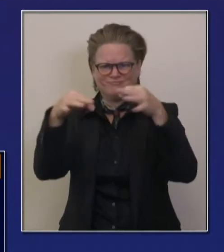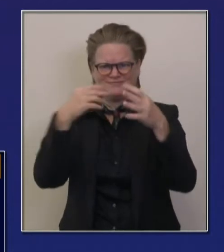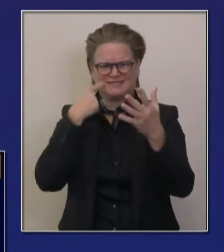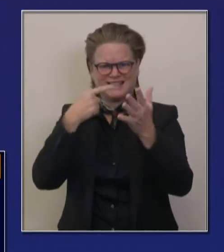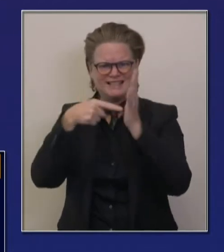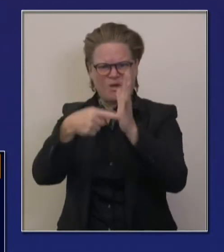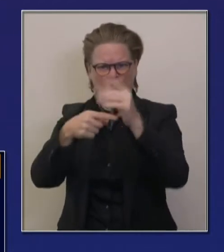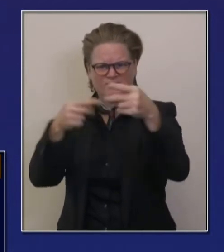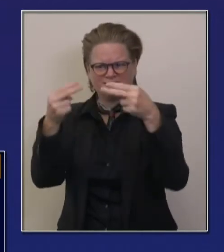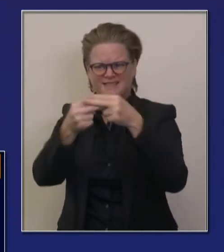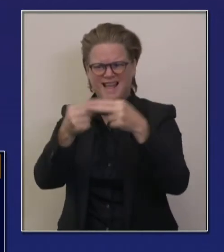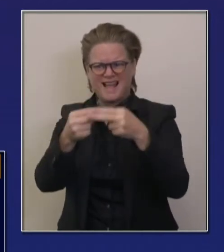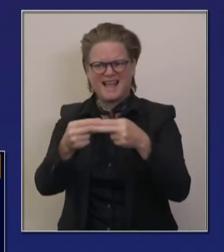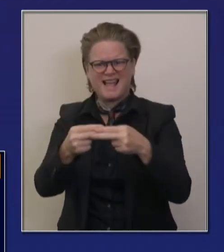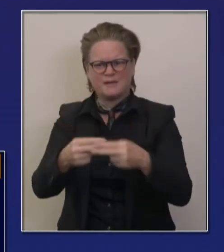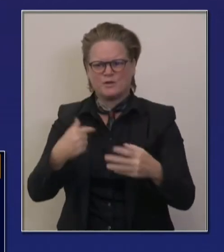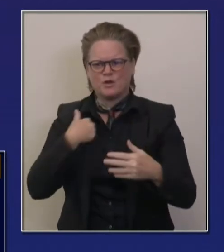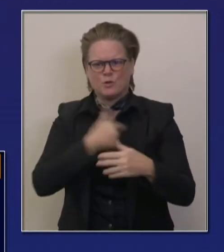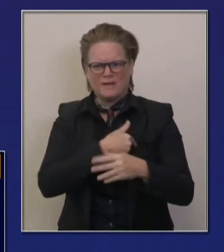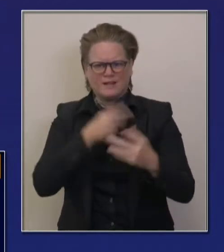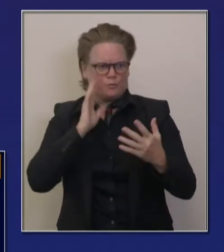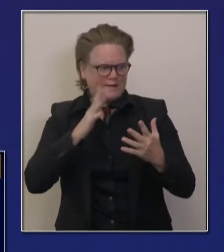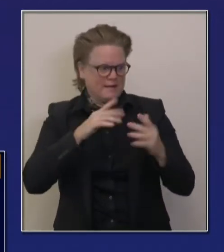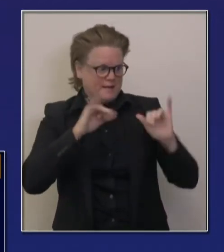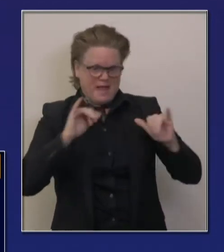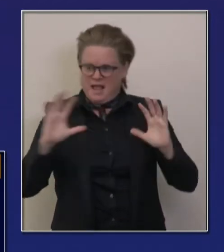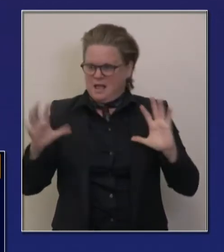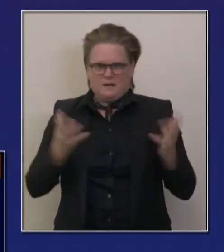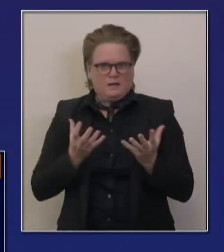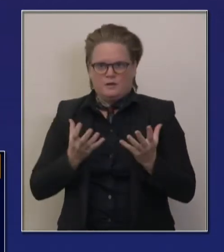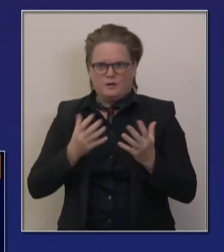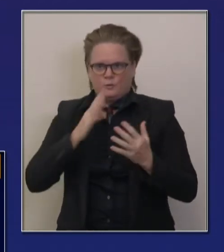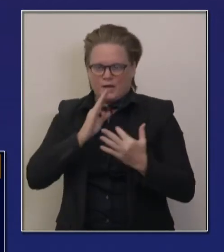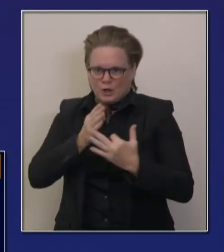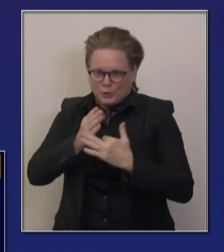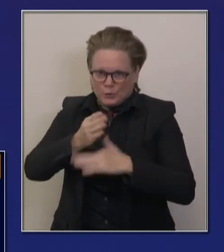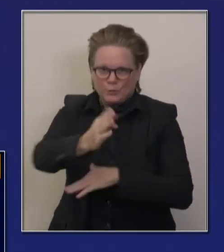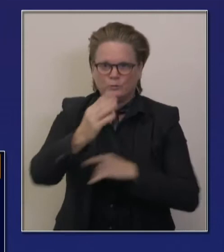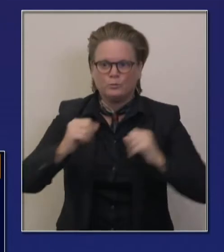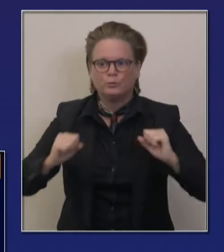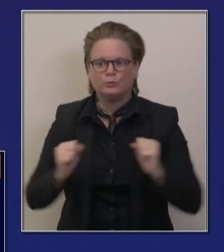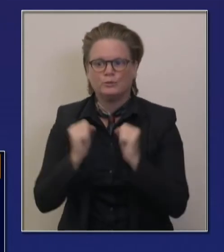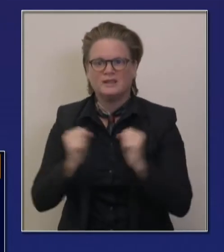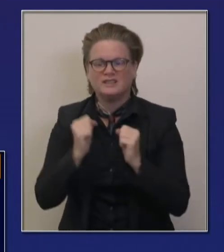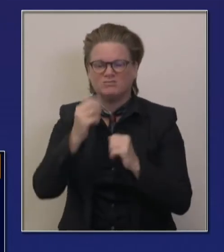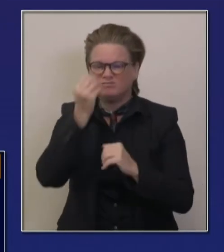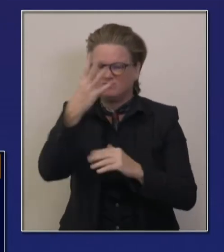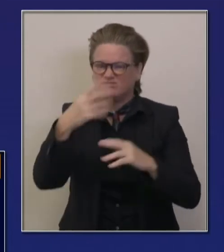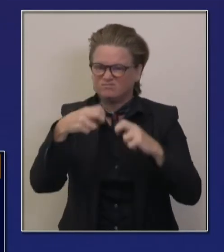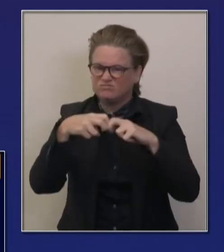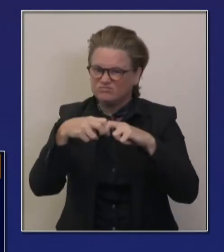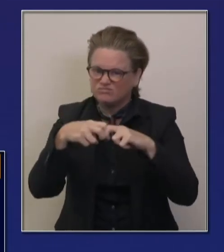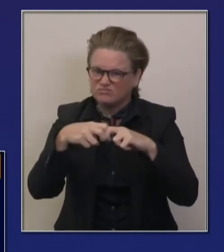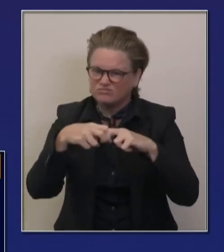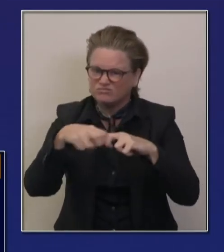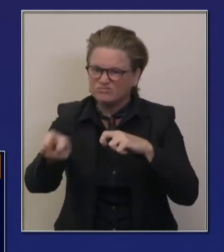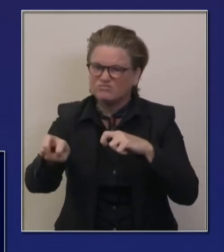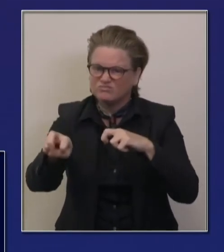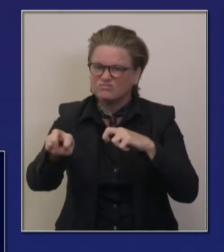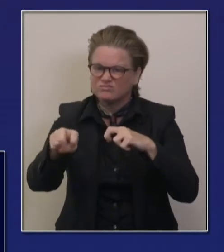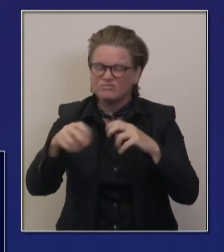way through what looks to be a tough and challenging January into February as we build that bridge